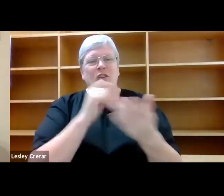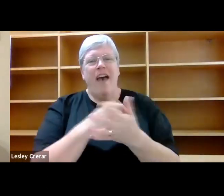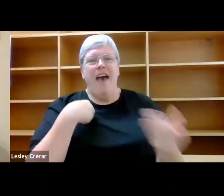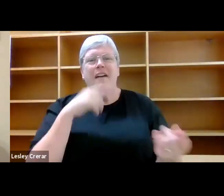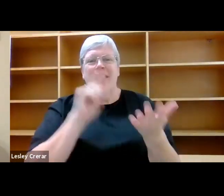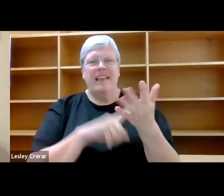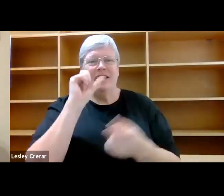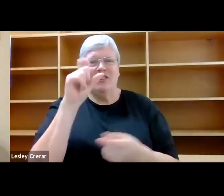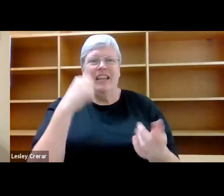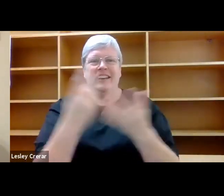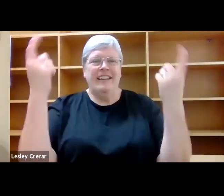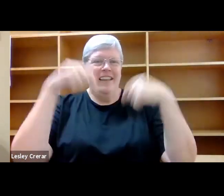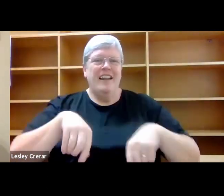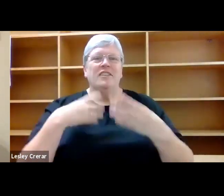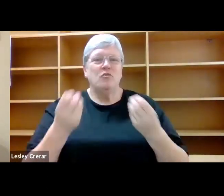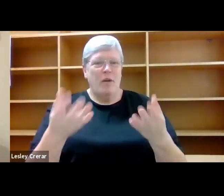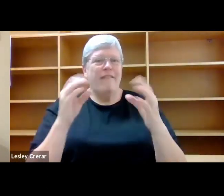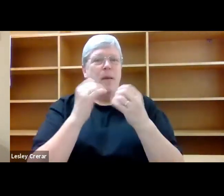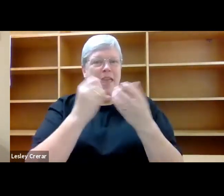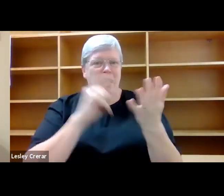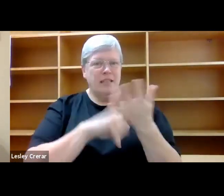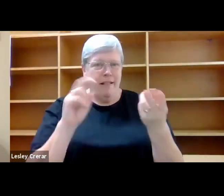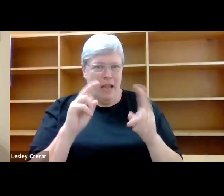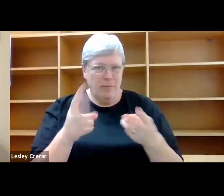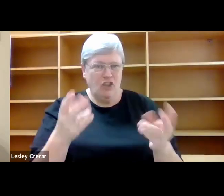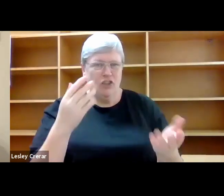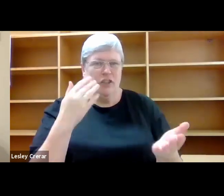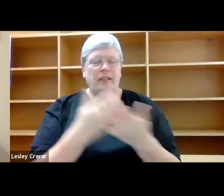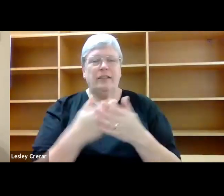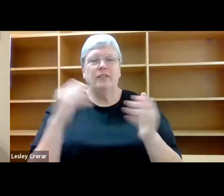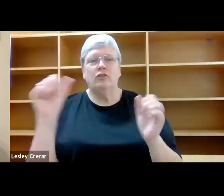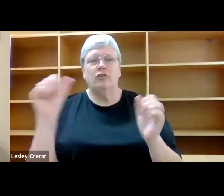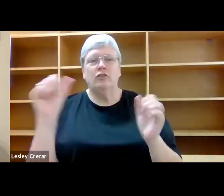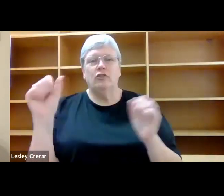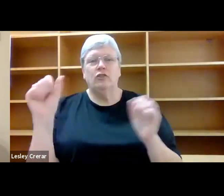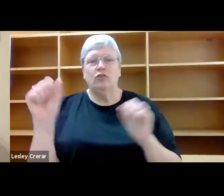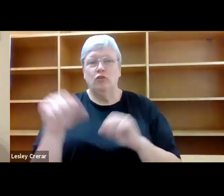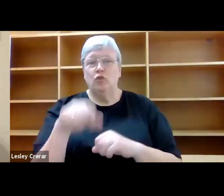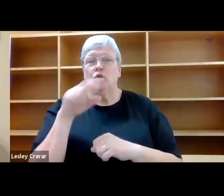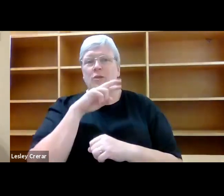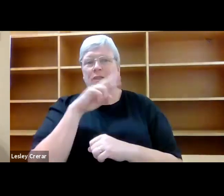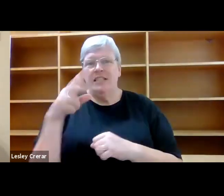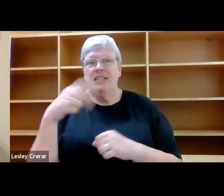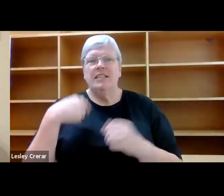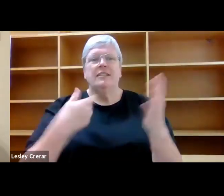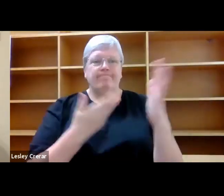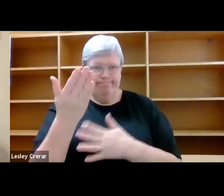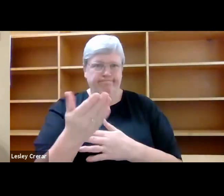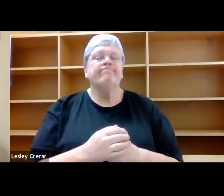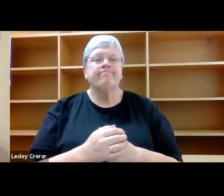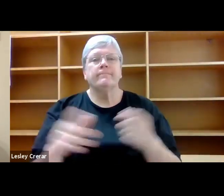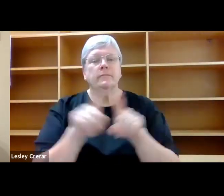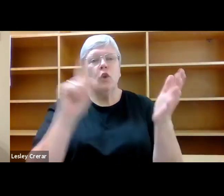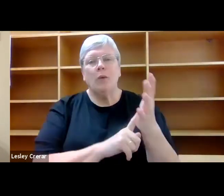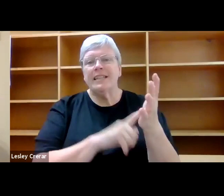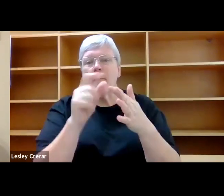Leslie Crerar here today to provide BSL interpretation and she should be visible to you throughout this event. We also have Louise Pepper providing